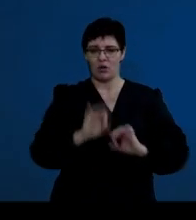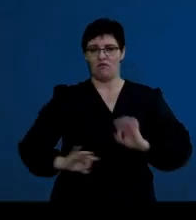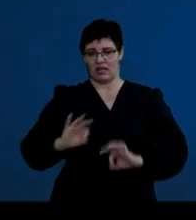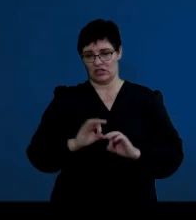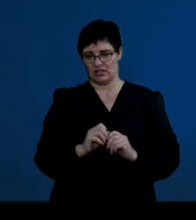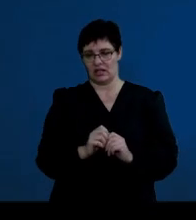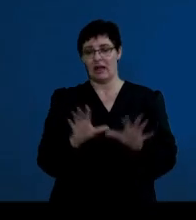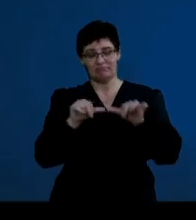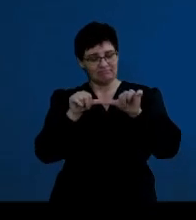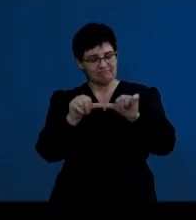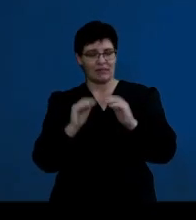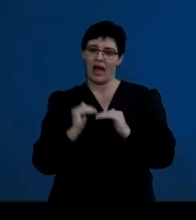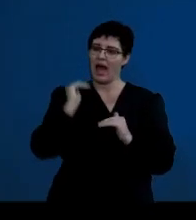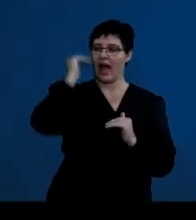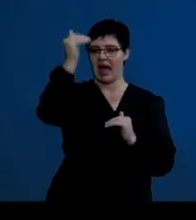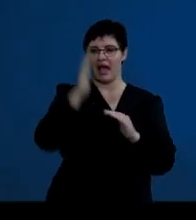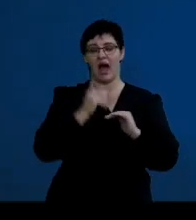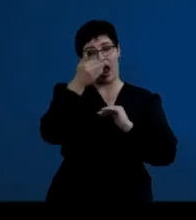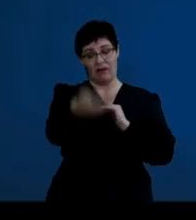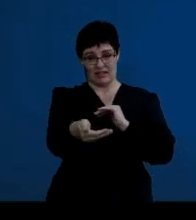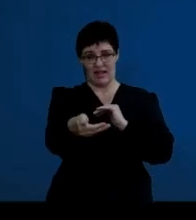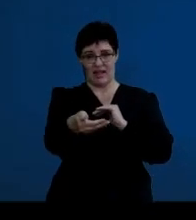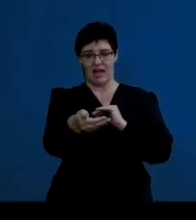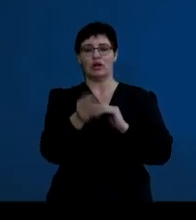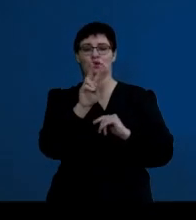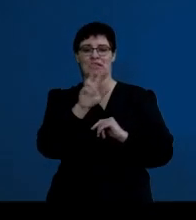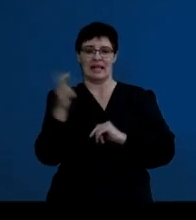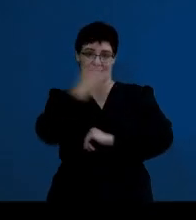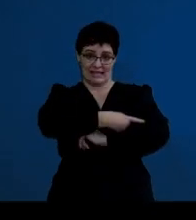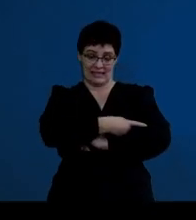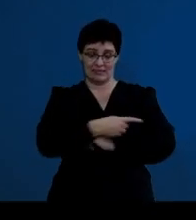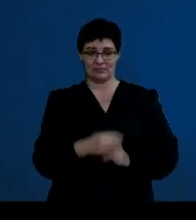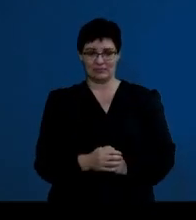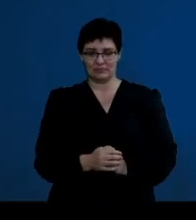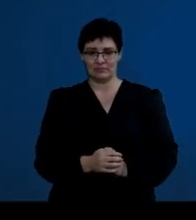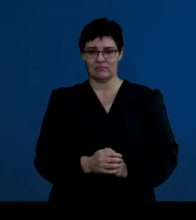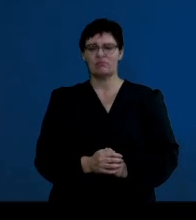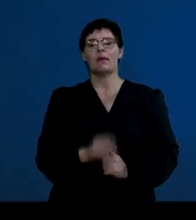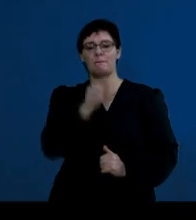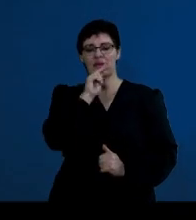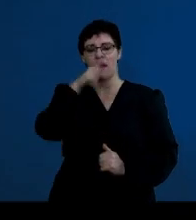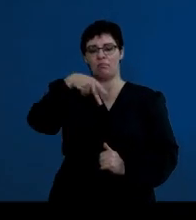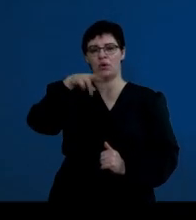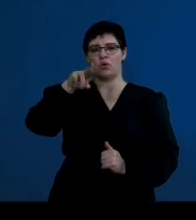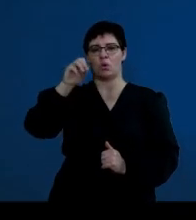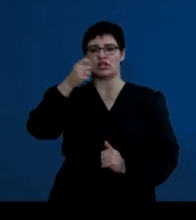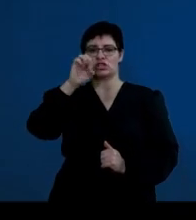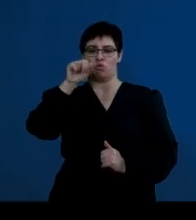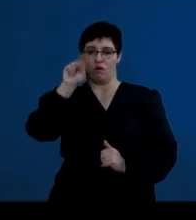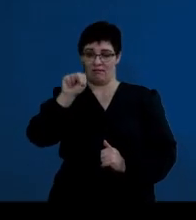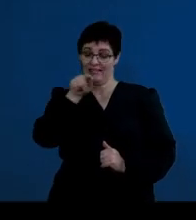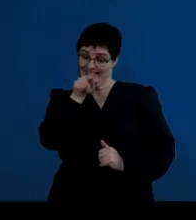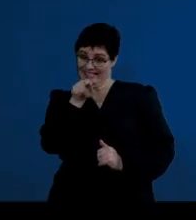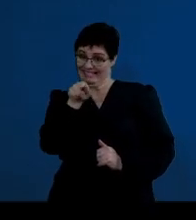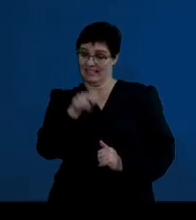high for the duration of that 28 days. And that would be progesterone that we're looking at. So,